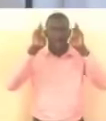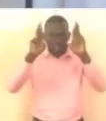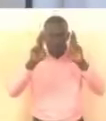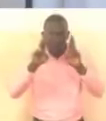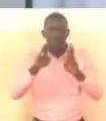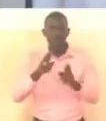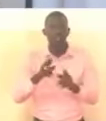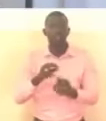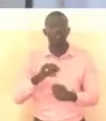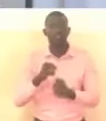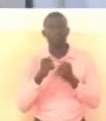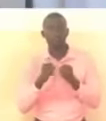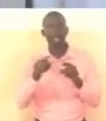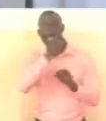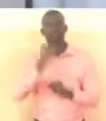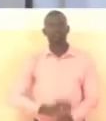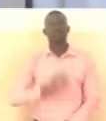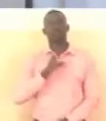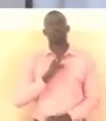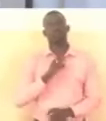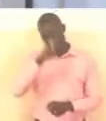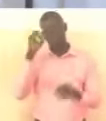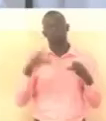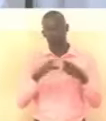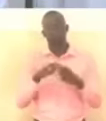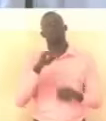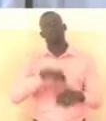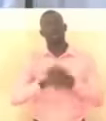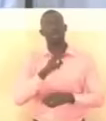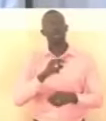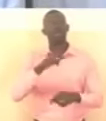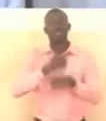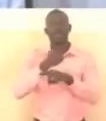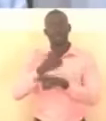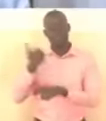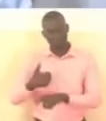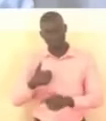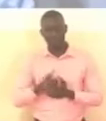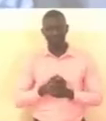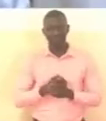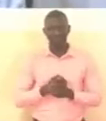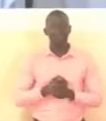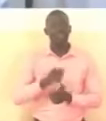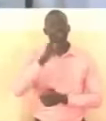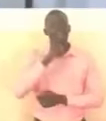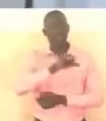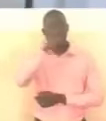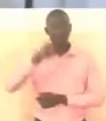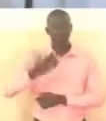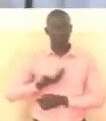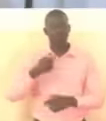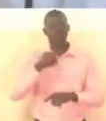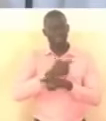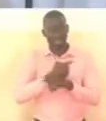hope zeal and confidence fellow gambians distinguished